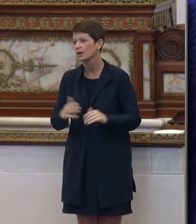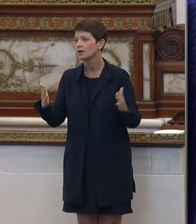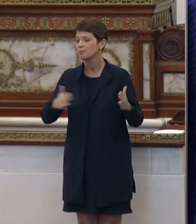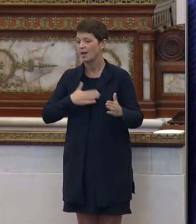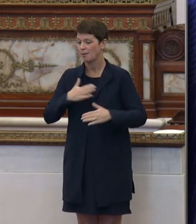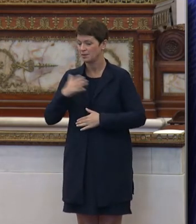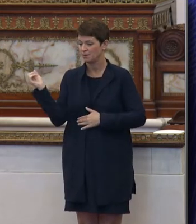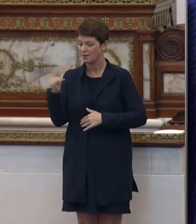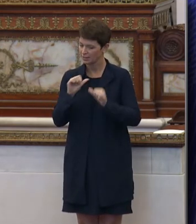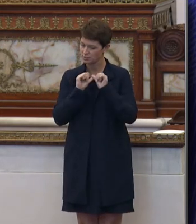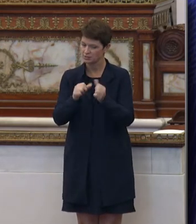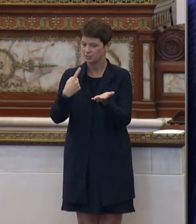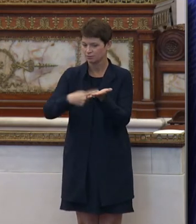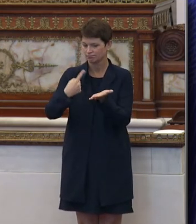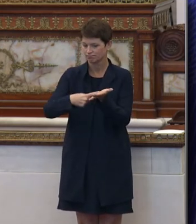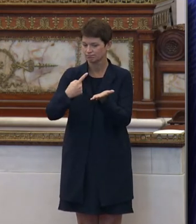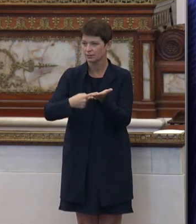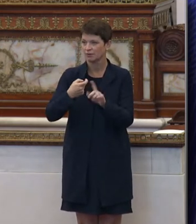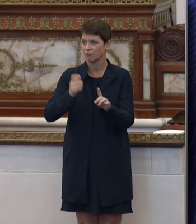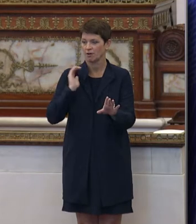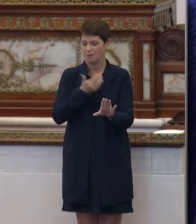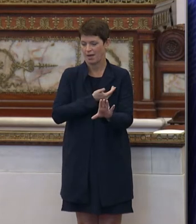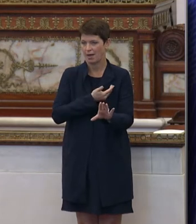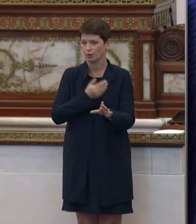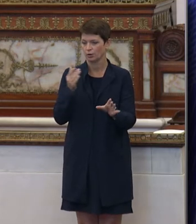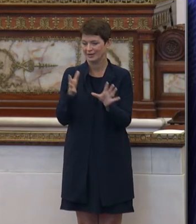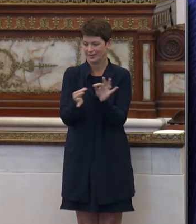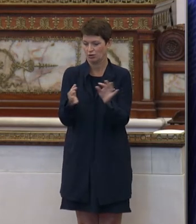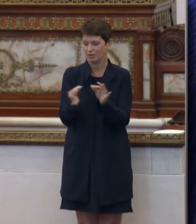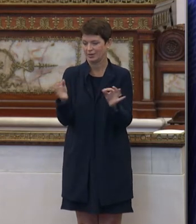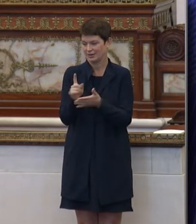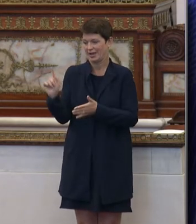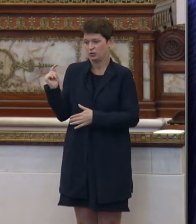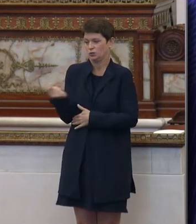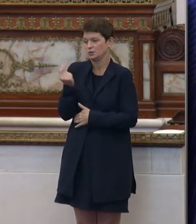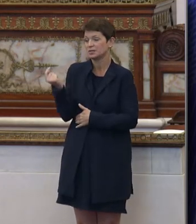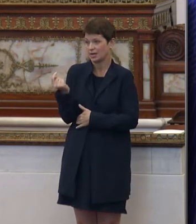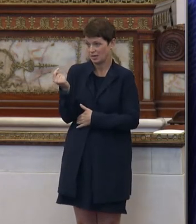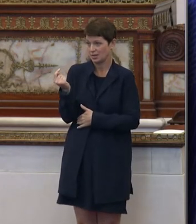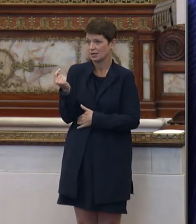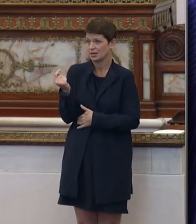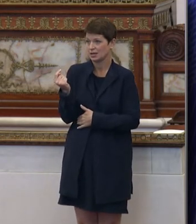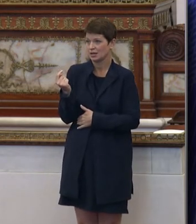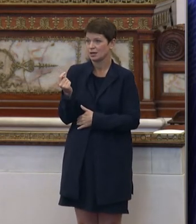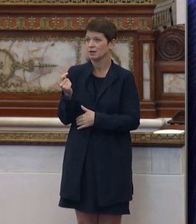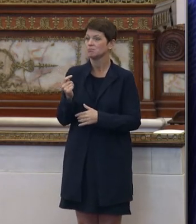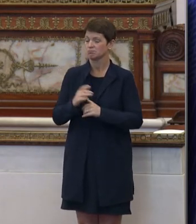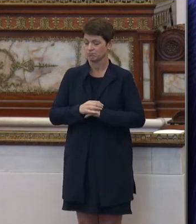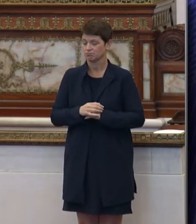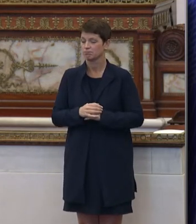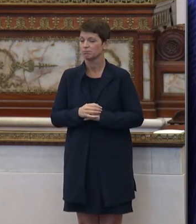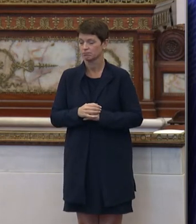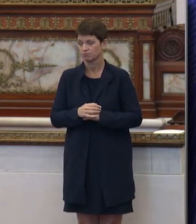to be back to continue the conversation from our hearing last Tuesday at your request.